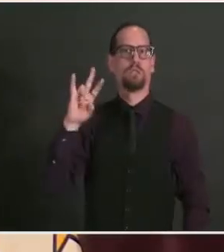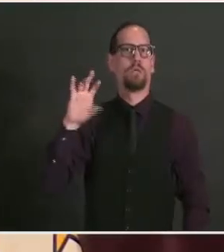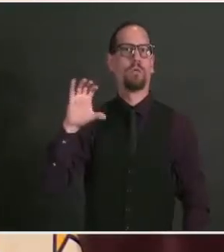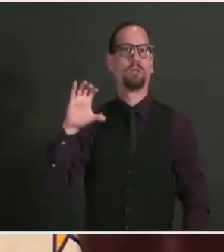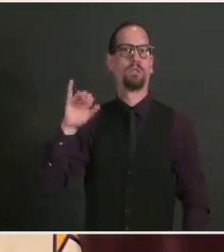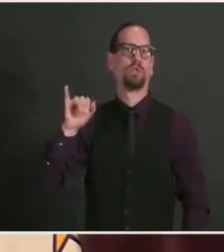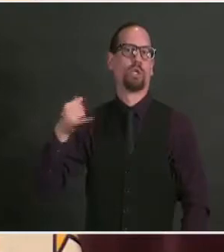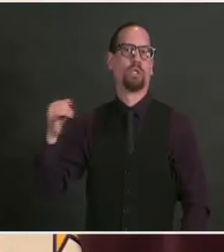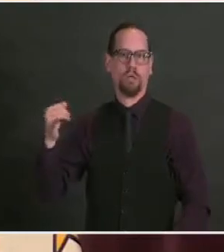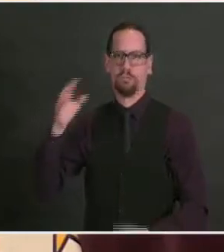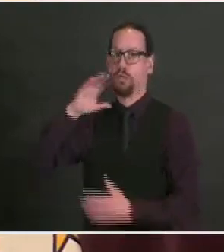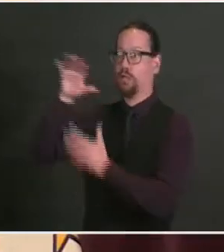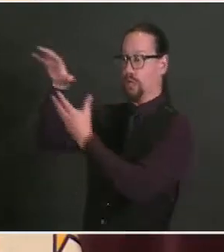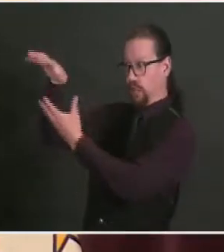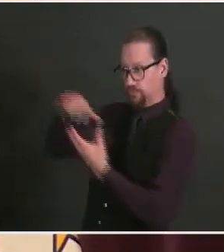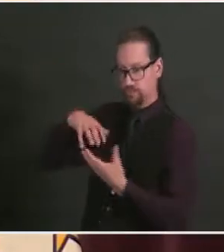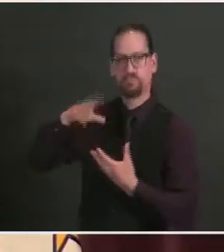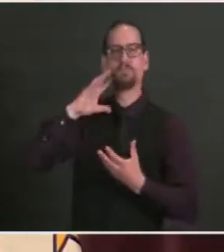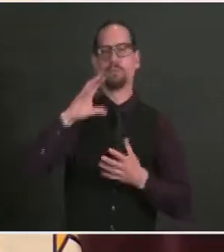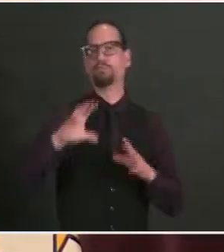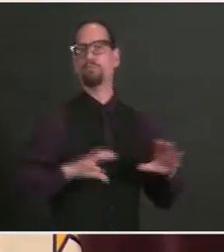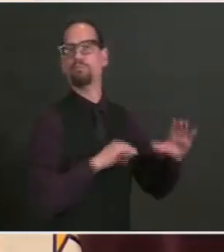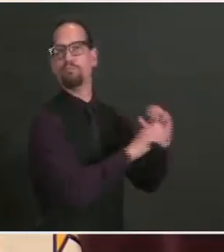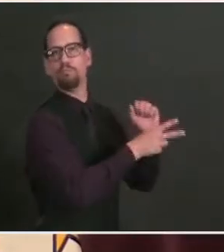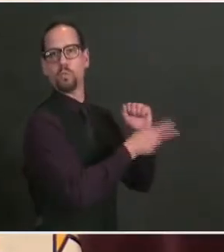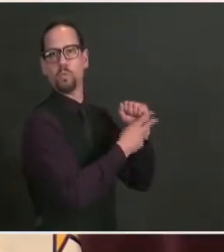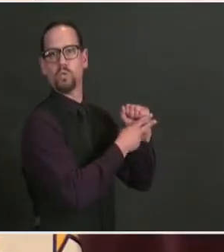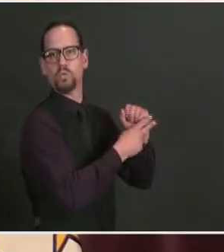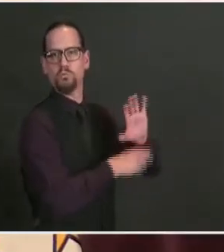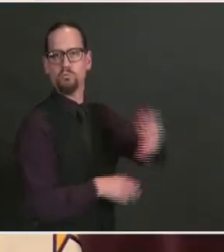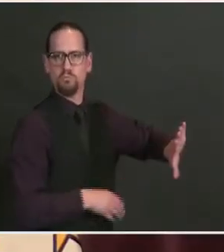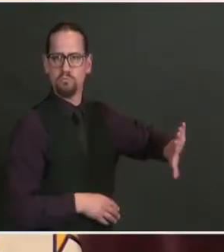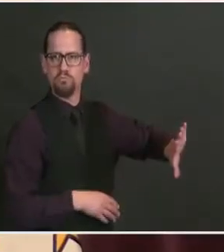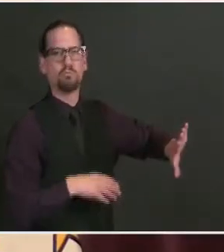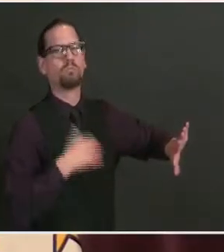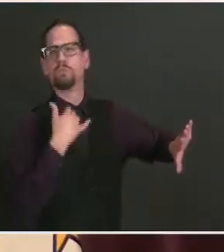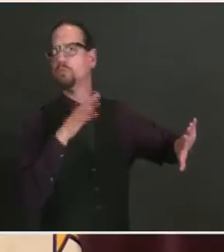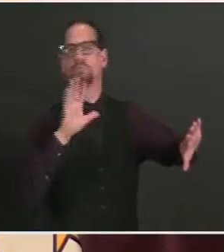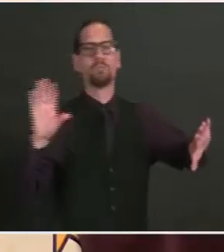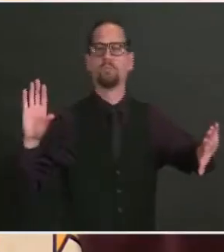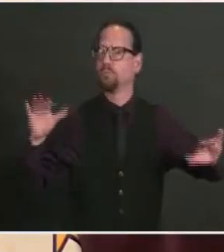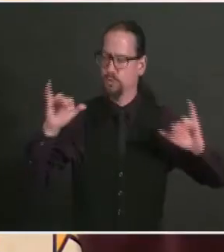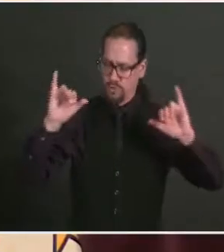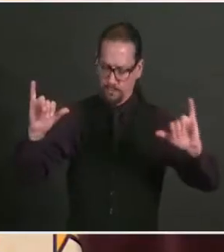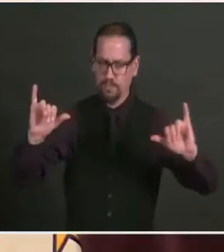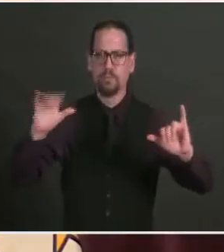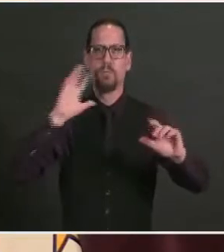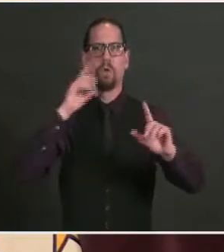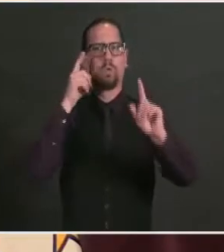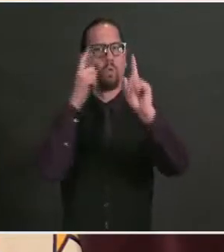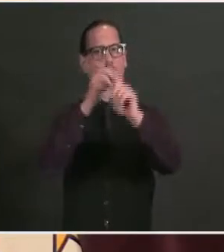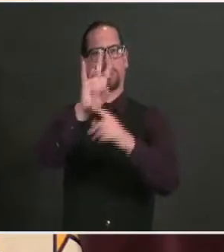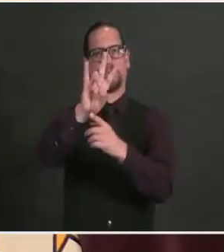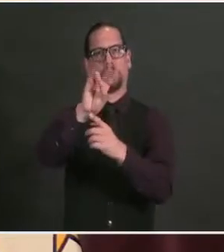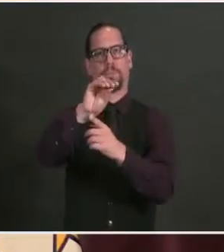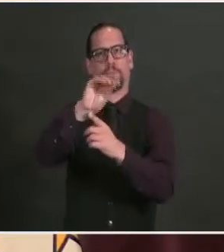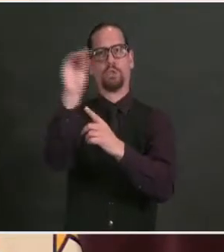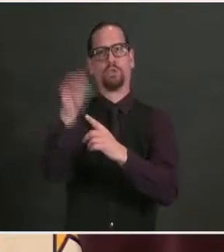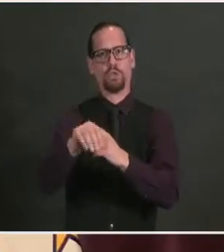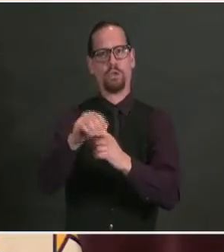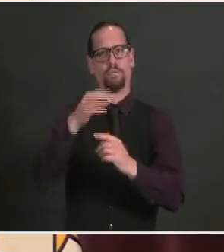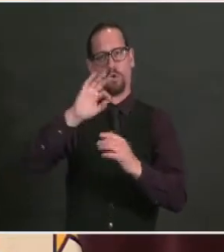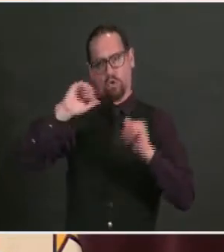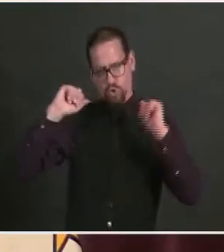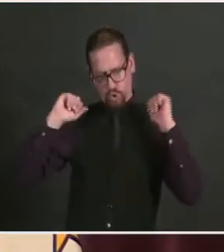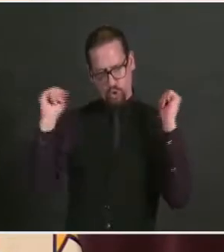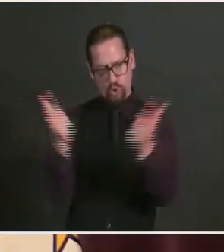we expect 70% of Rhode Islanders age 16 and older to have at least one dose of vaccine. By June 5th, we